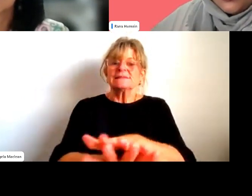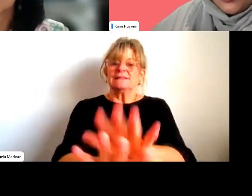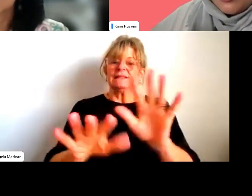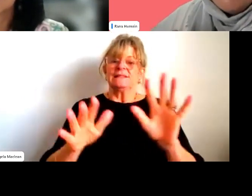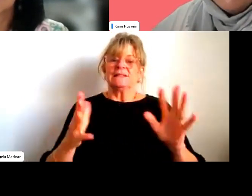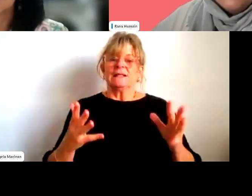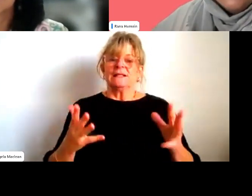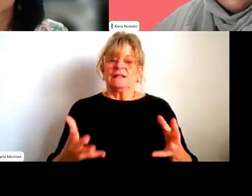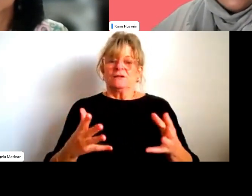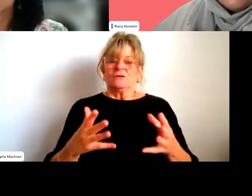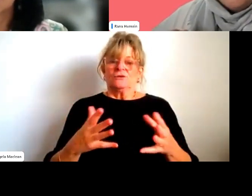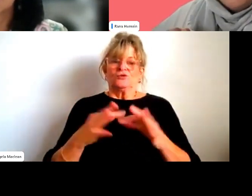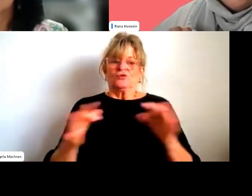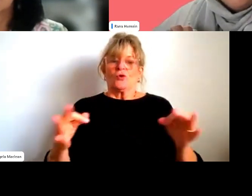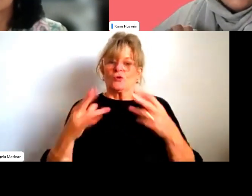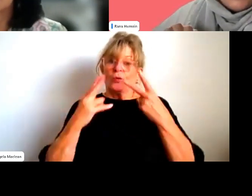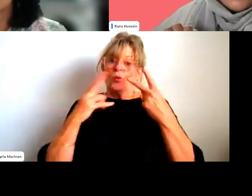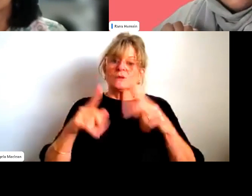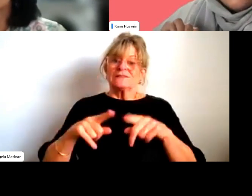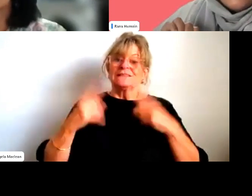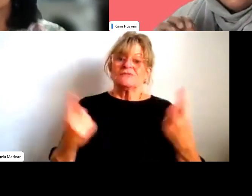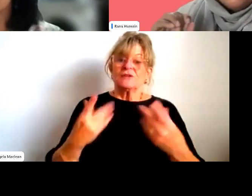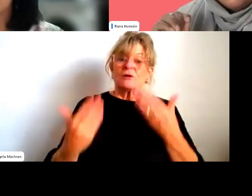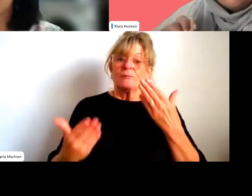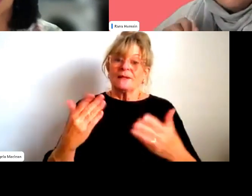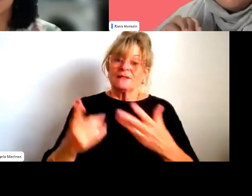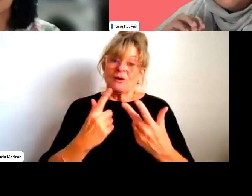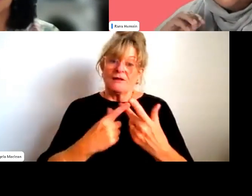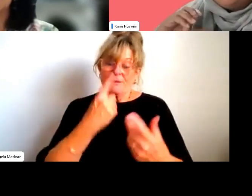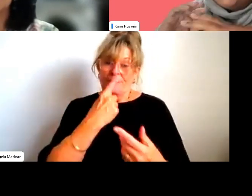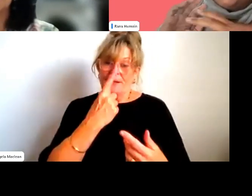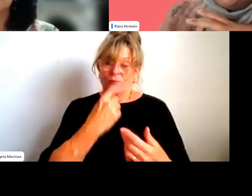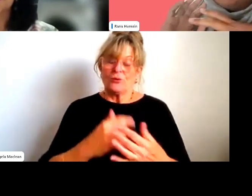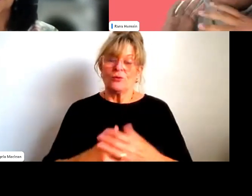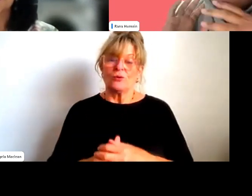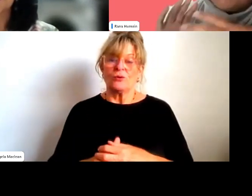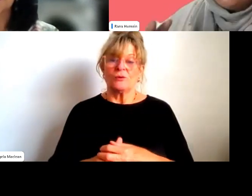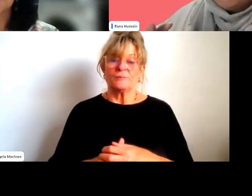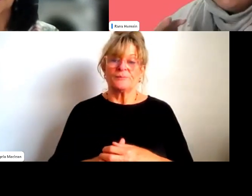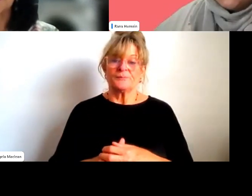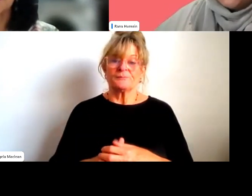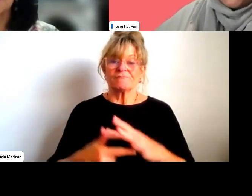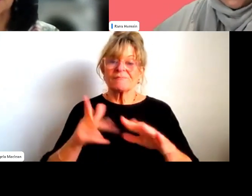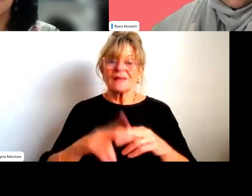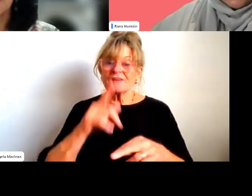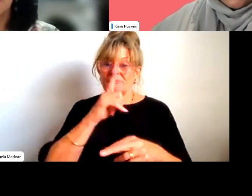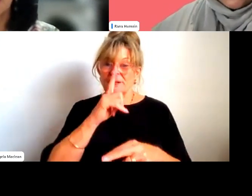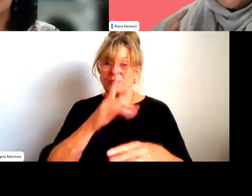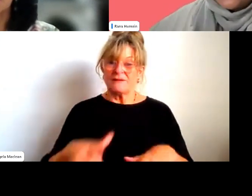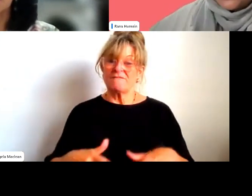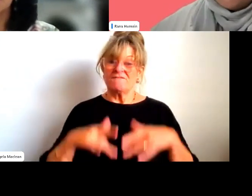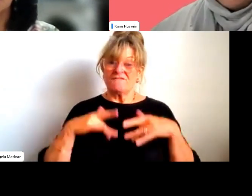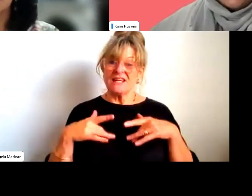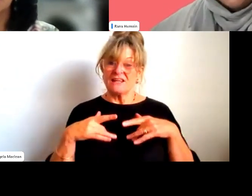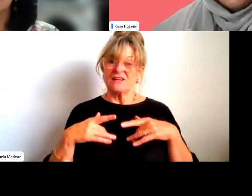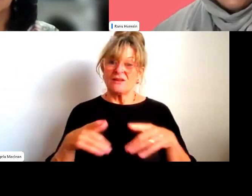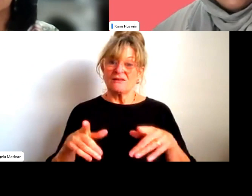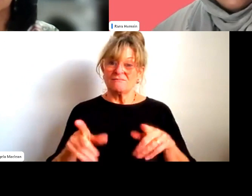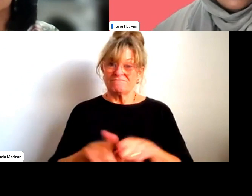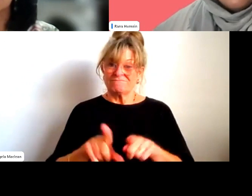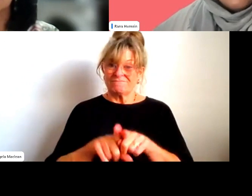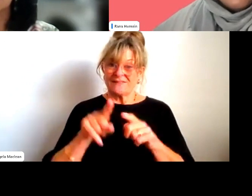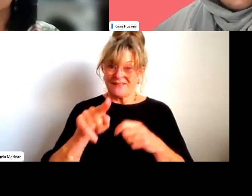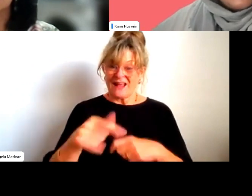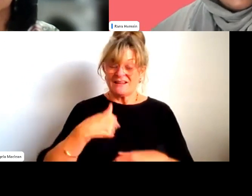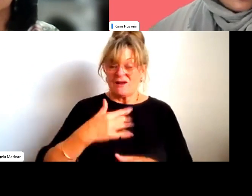out like a sore thumb. Um, and so I, like I, if people are feeling that, like, I just want to name the fact that,